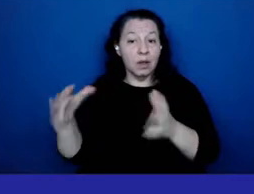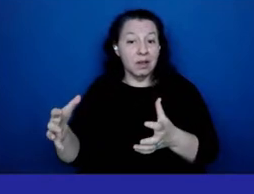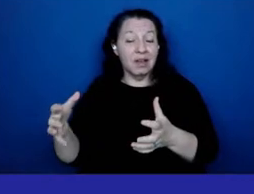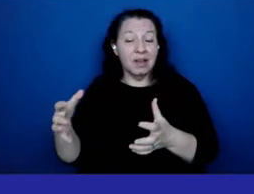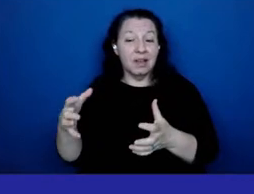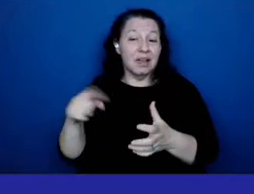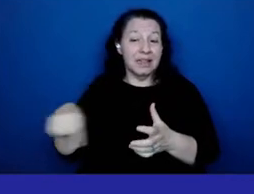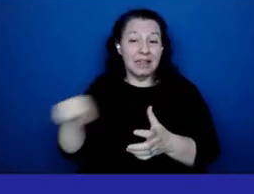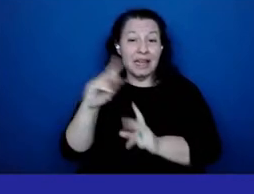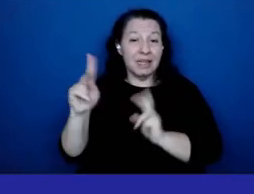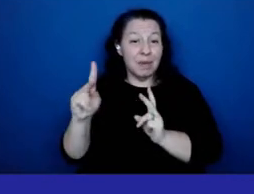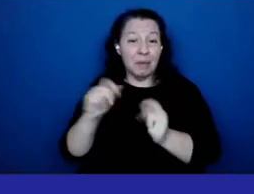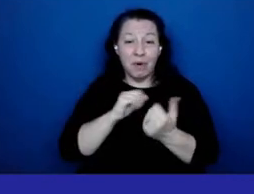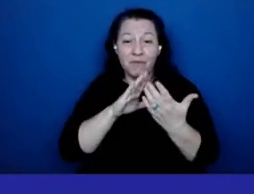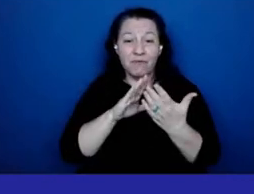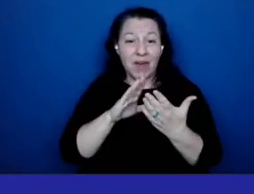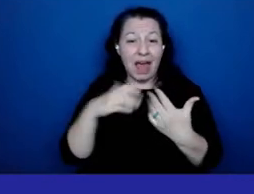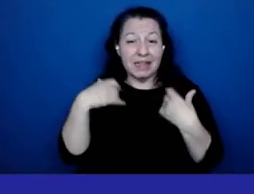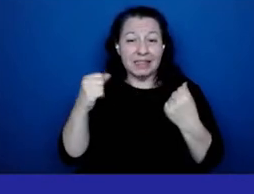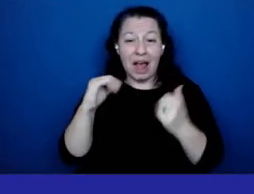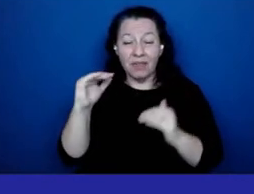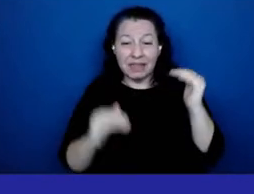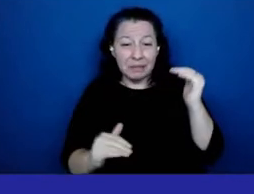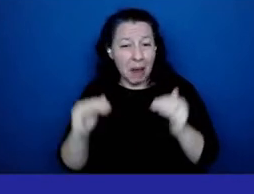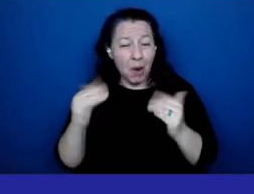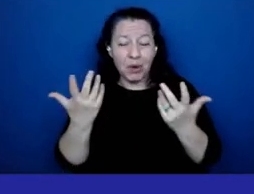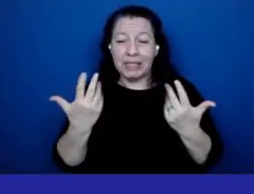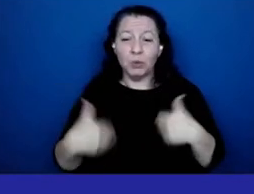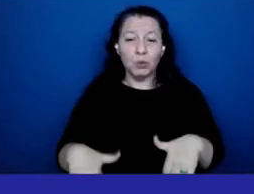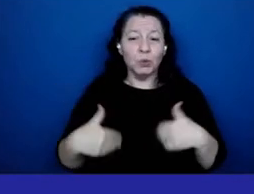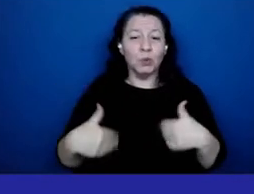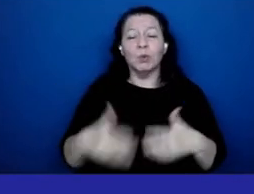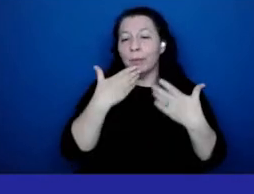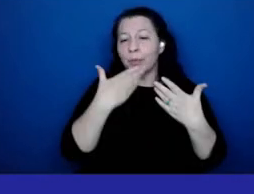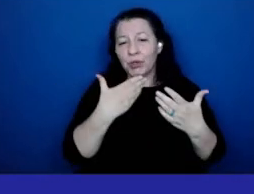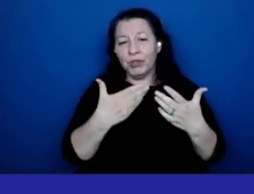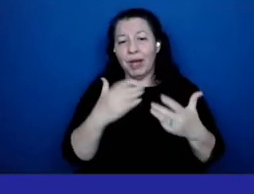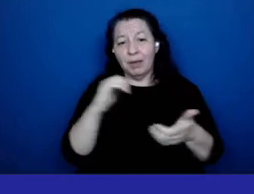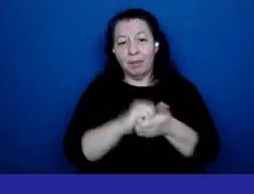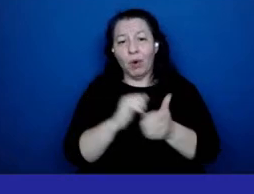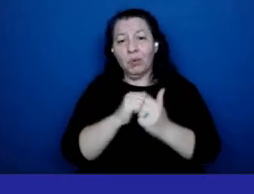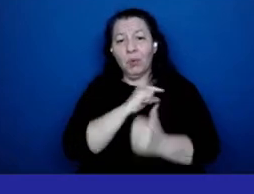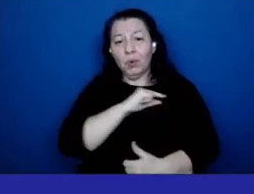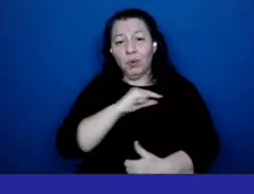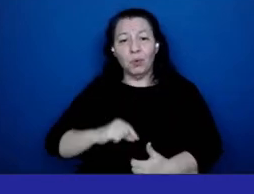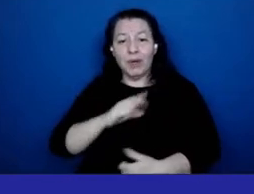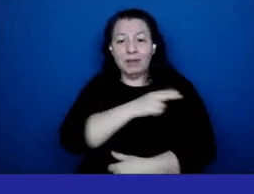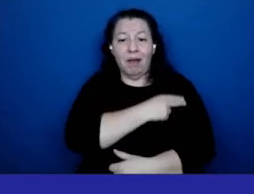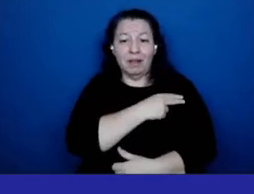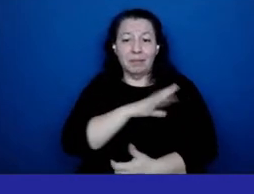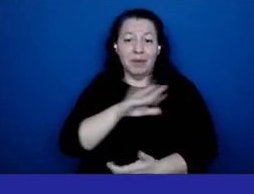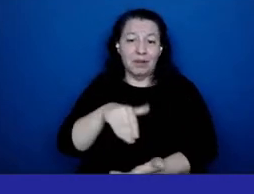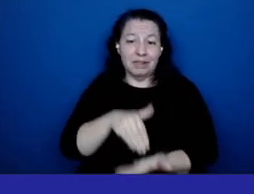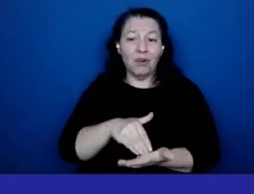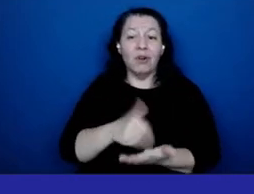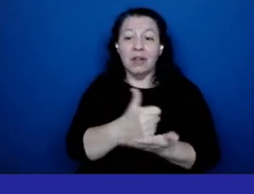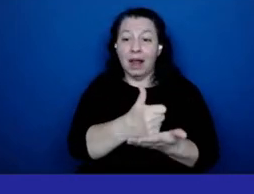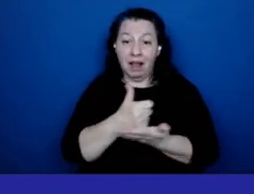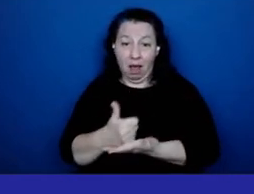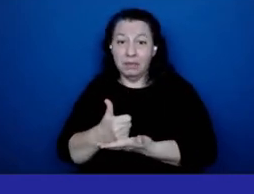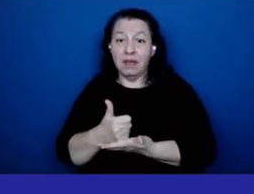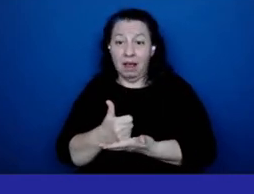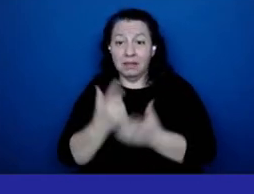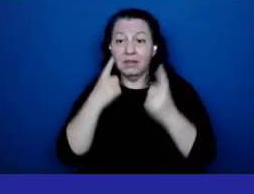disparities and appreciate the partnership with Queens Hospital Center that assists us in attaining our